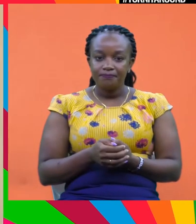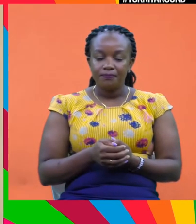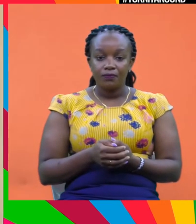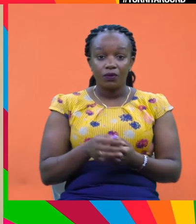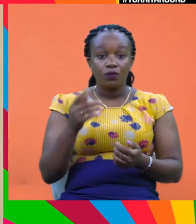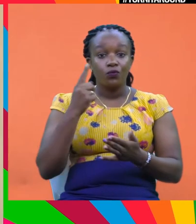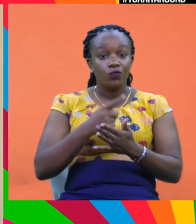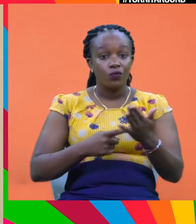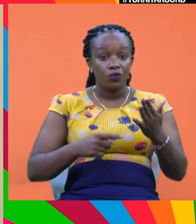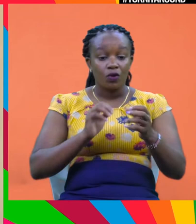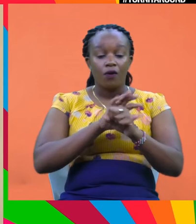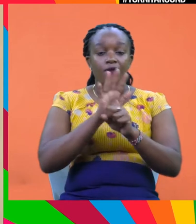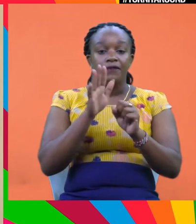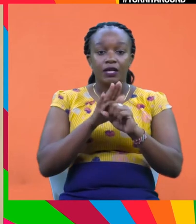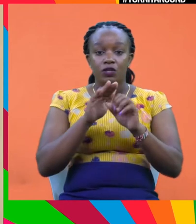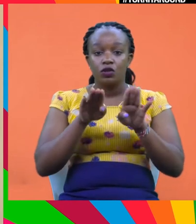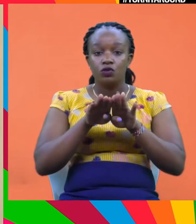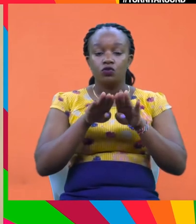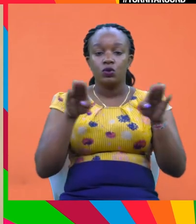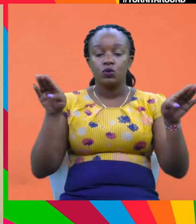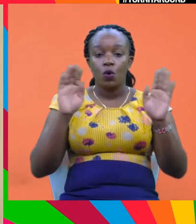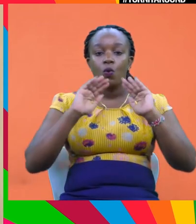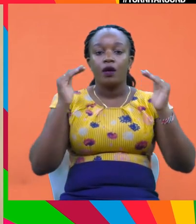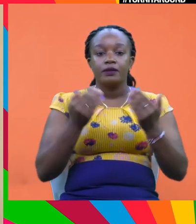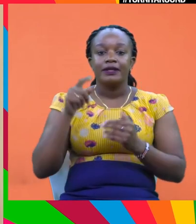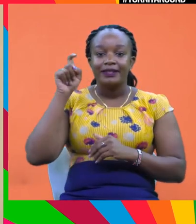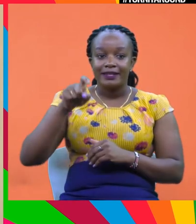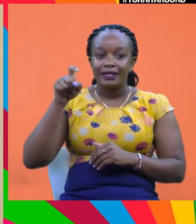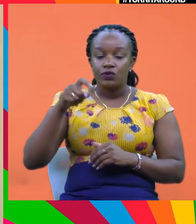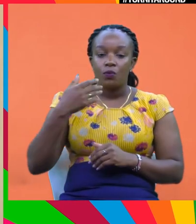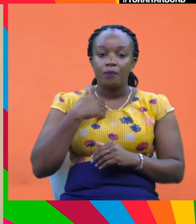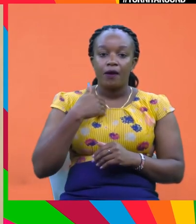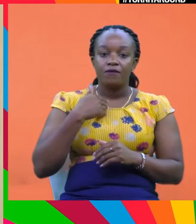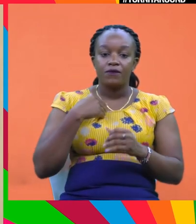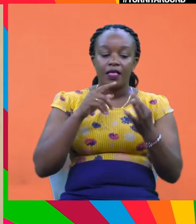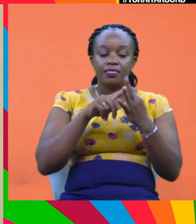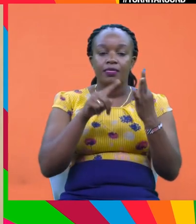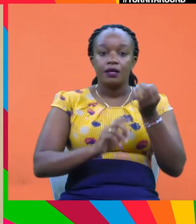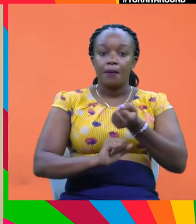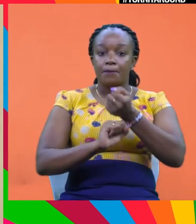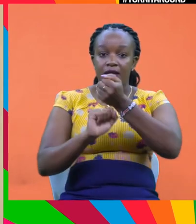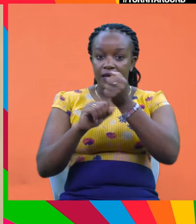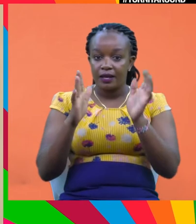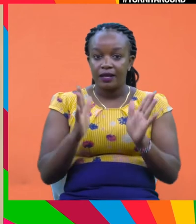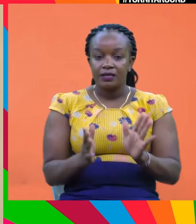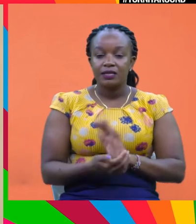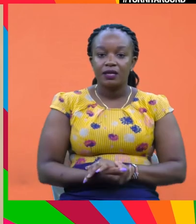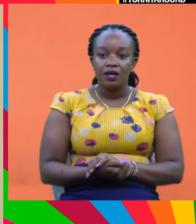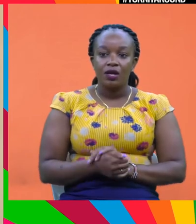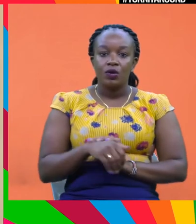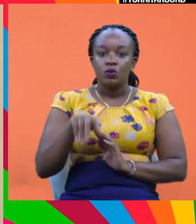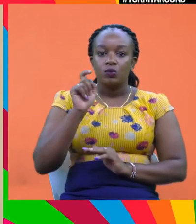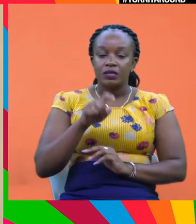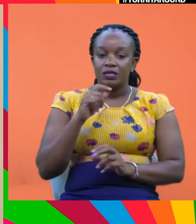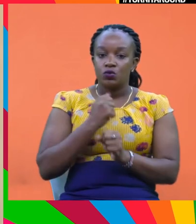carbon neutral world, we need three pillars, I think. One is you need to reduce